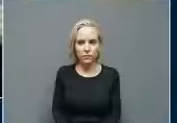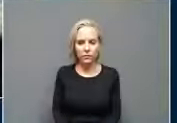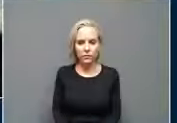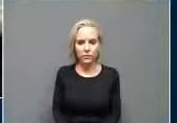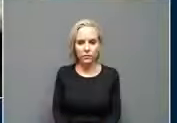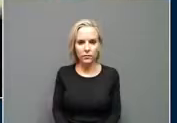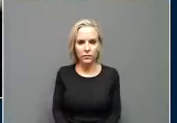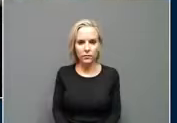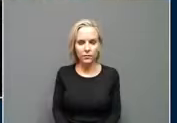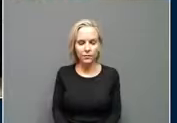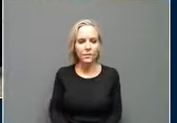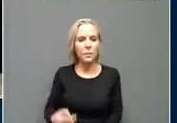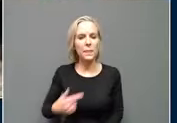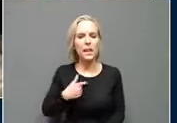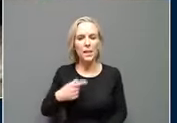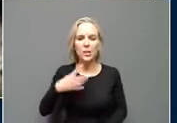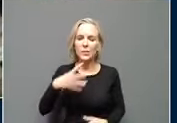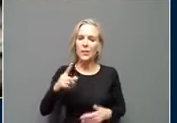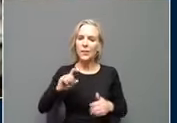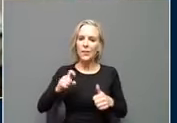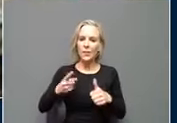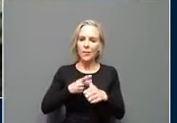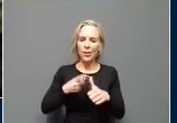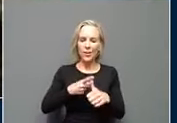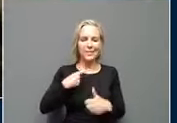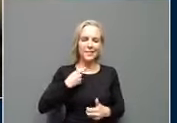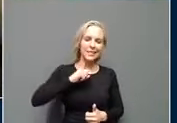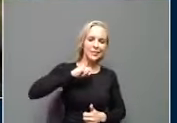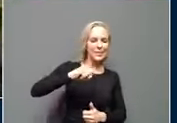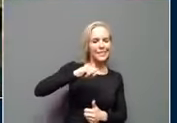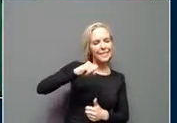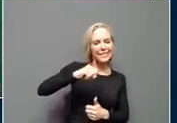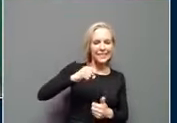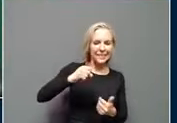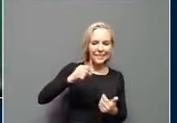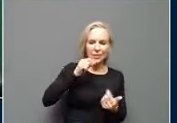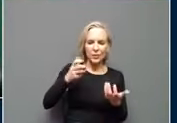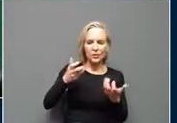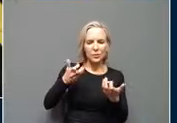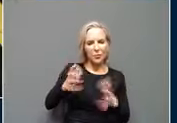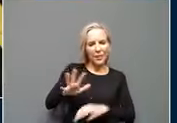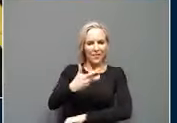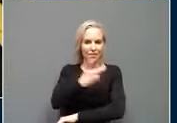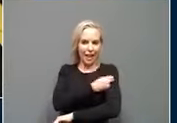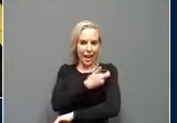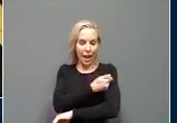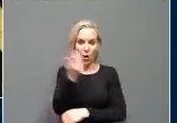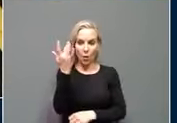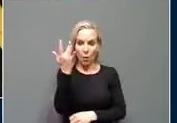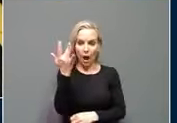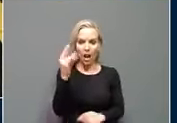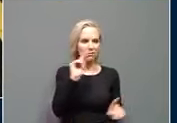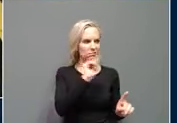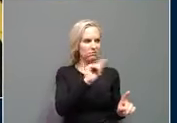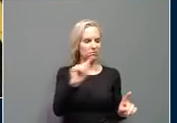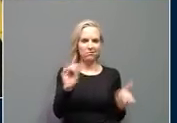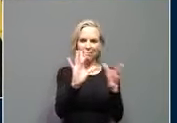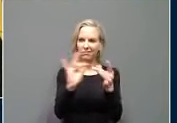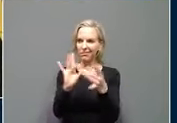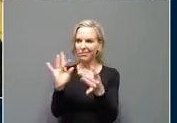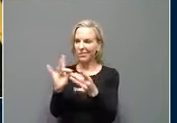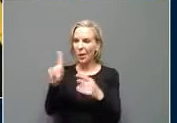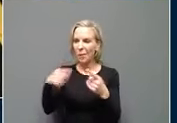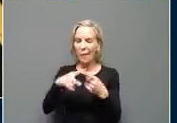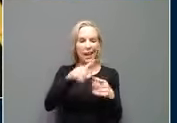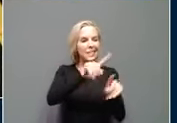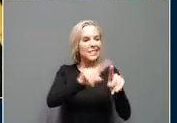I was hesitant in the beginning about getting the vaccine because you hear many different things about different vaccines, and of course